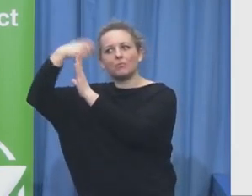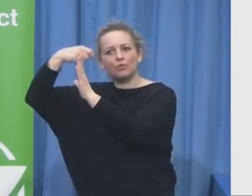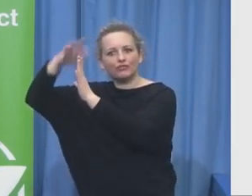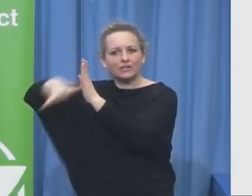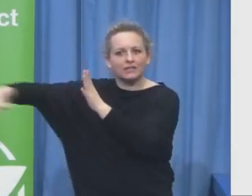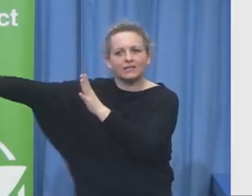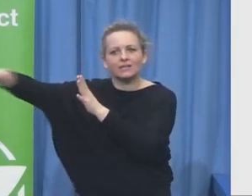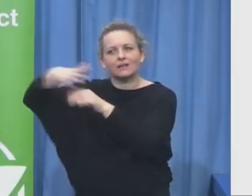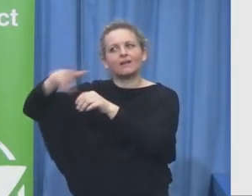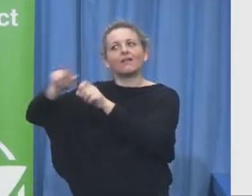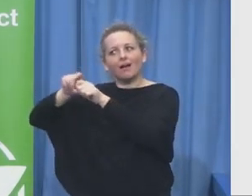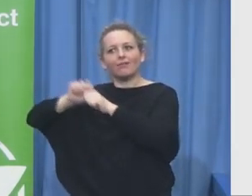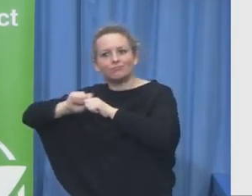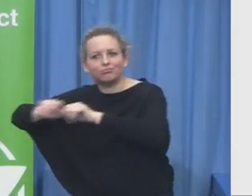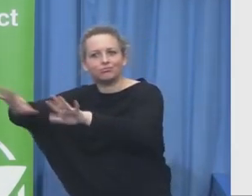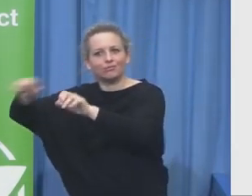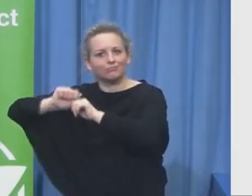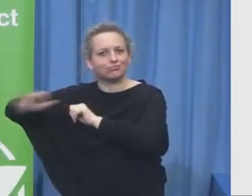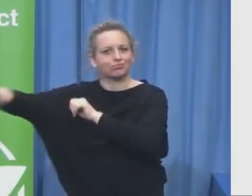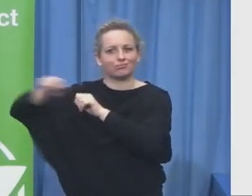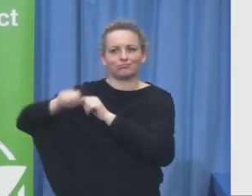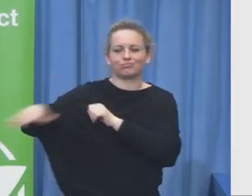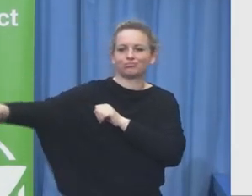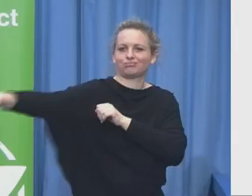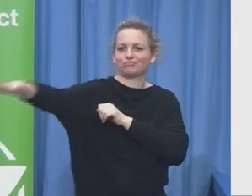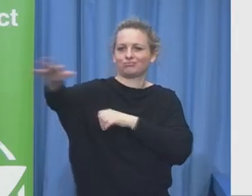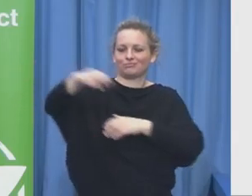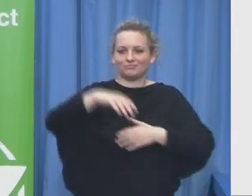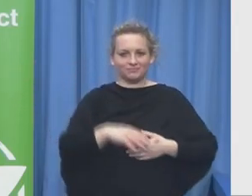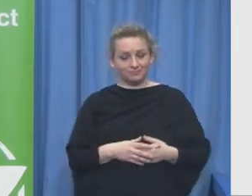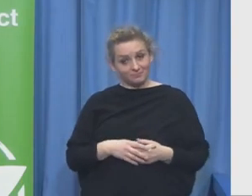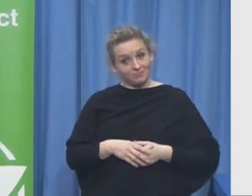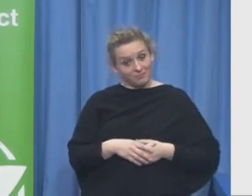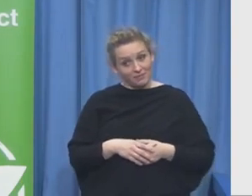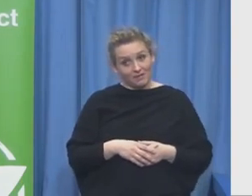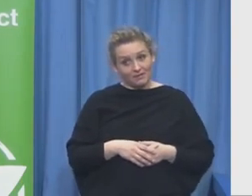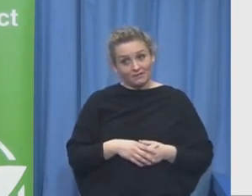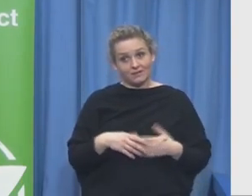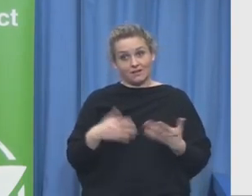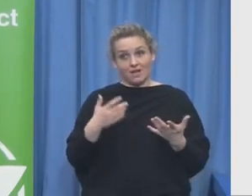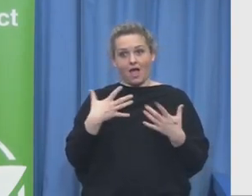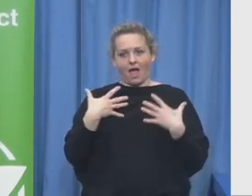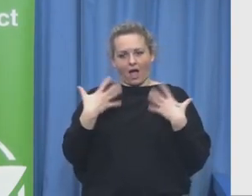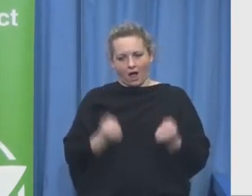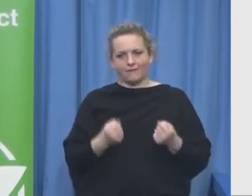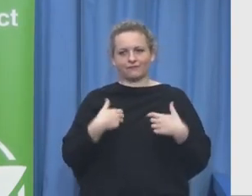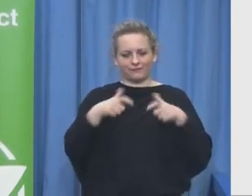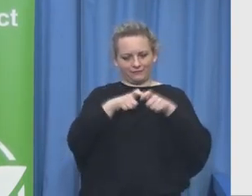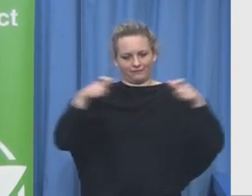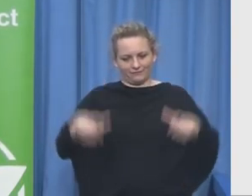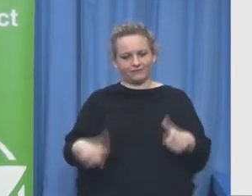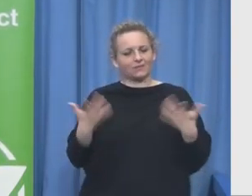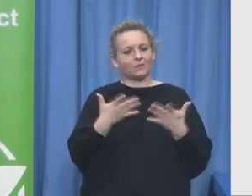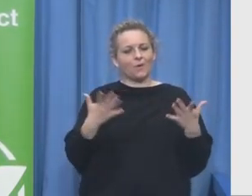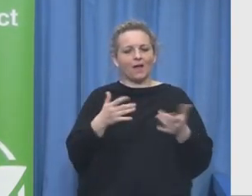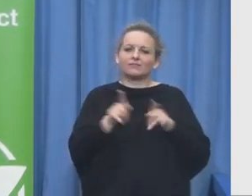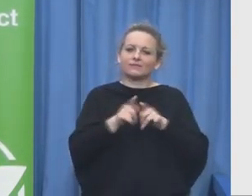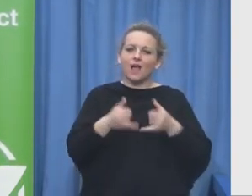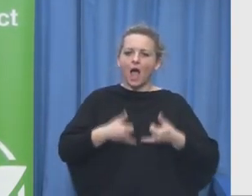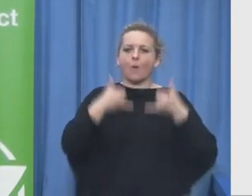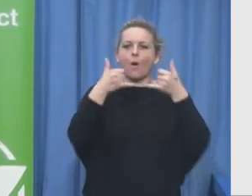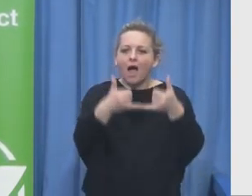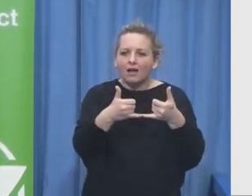the MER Morton Ruderman award in inclusion to academy award-winning actor Marlee Macklin which I hope